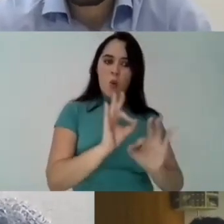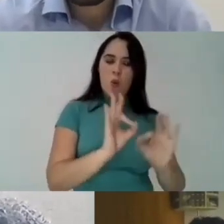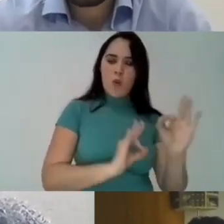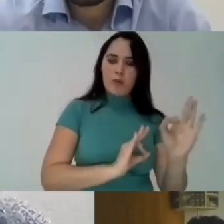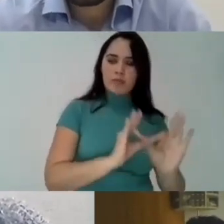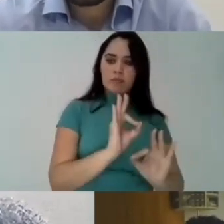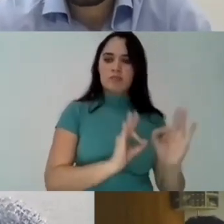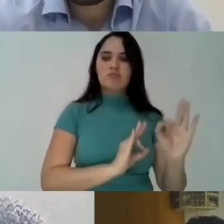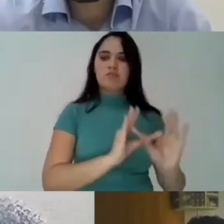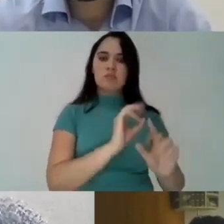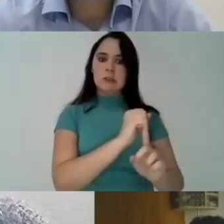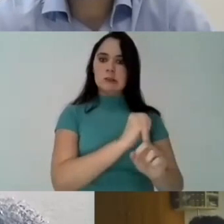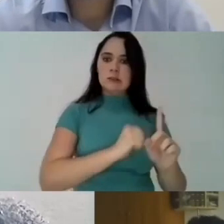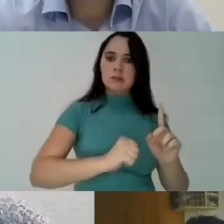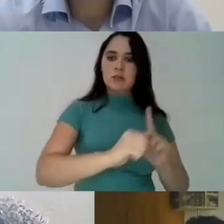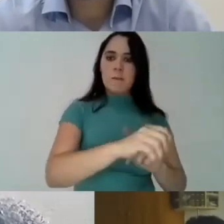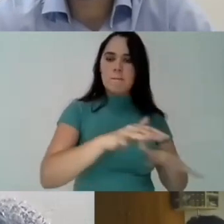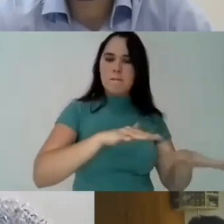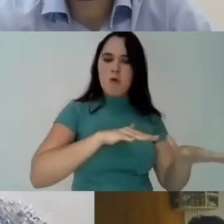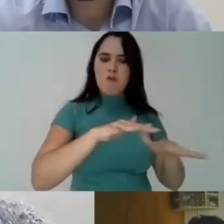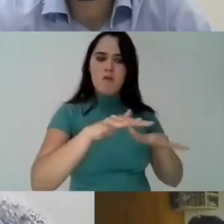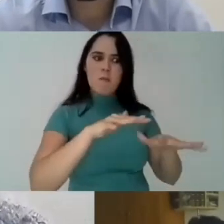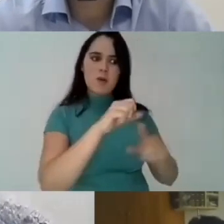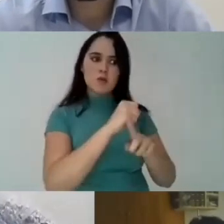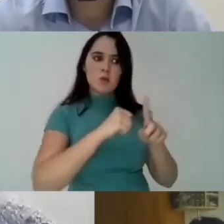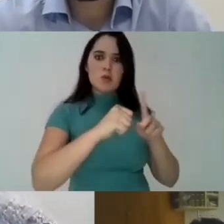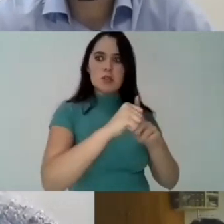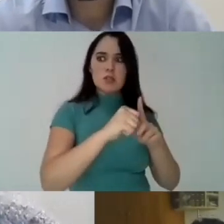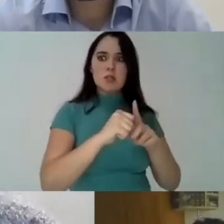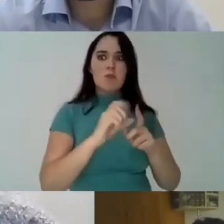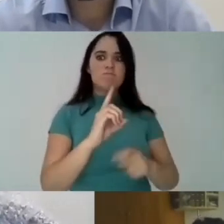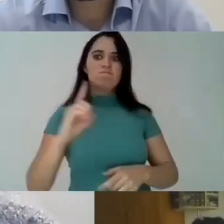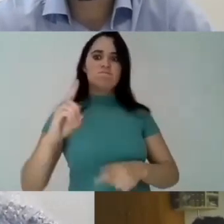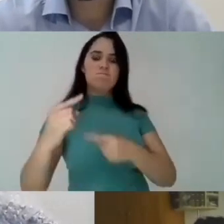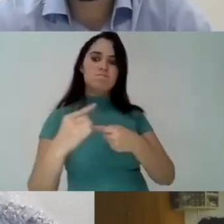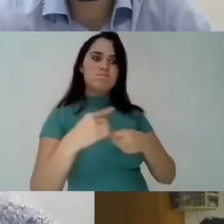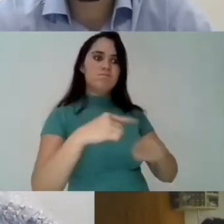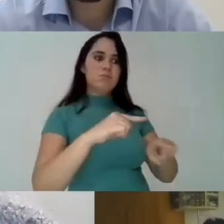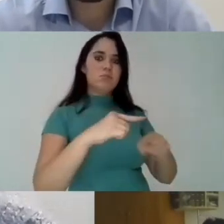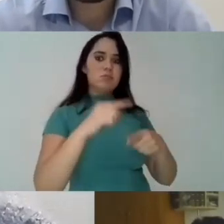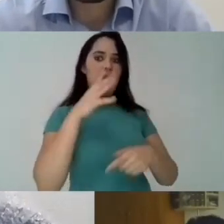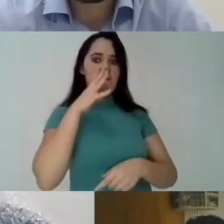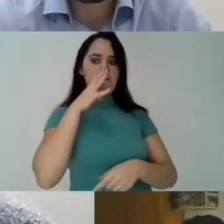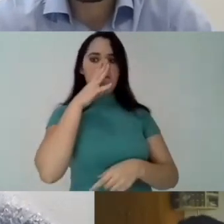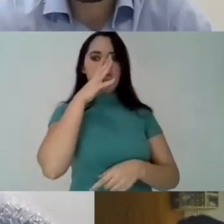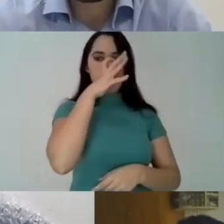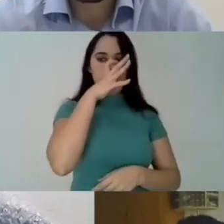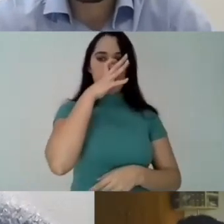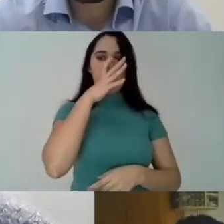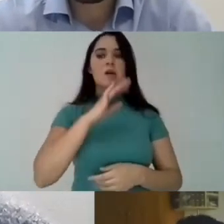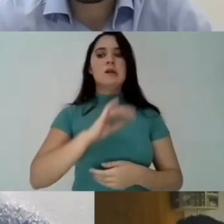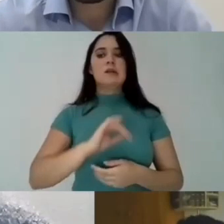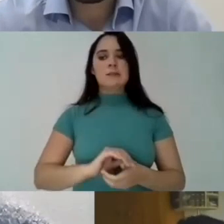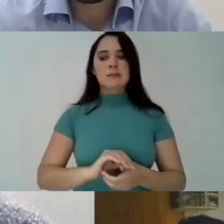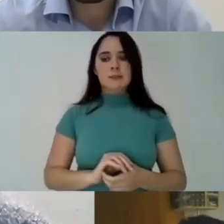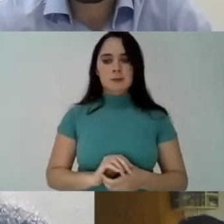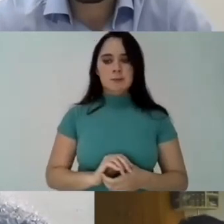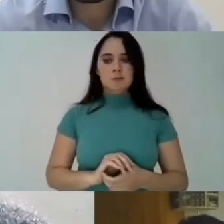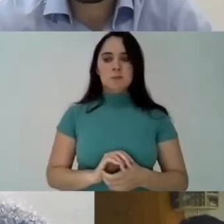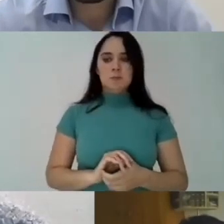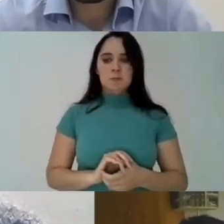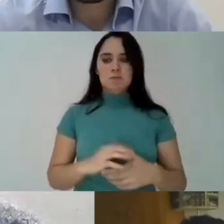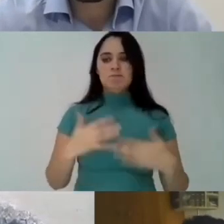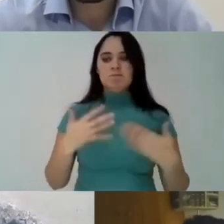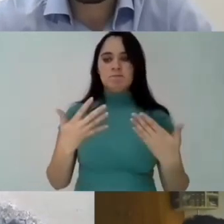a reactionary right-wing right social movement and the student